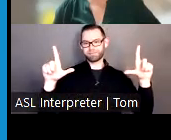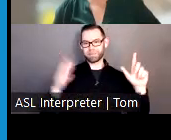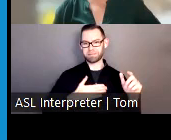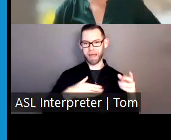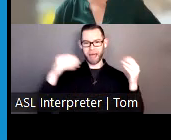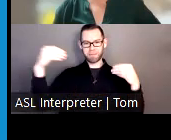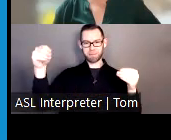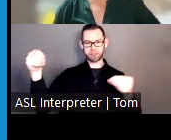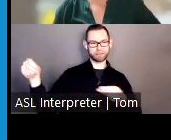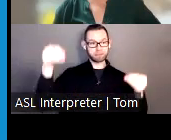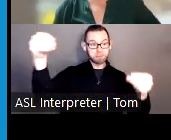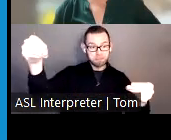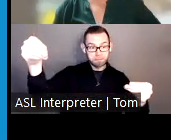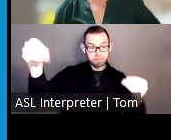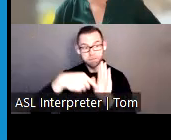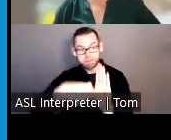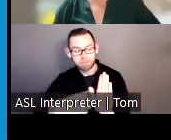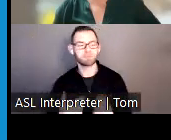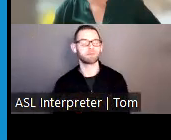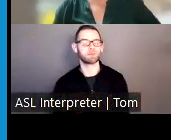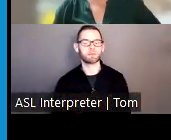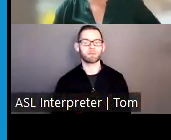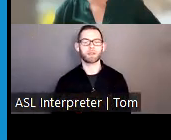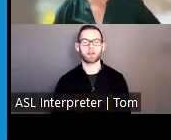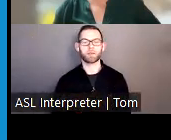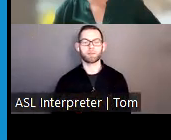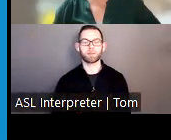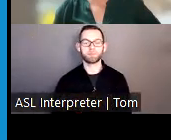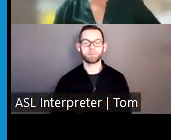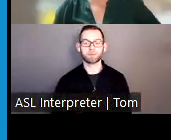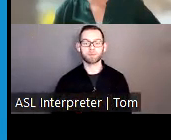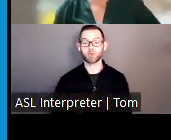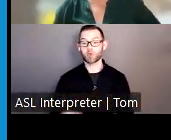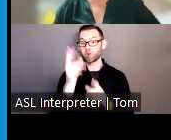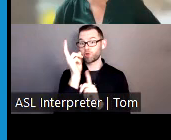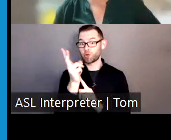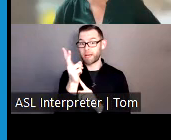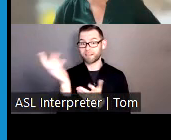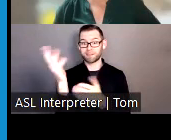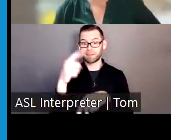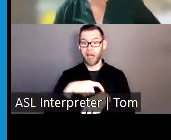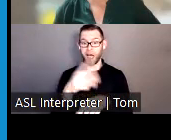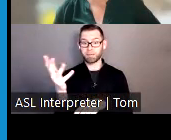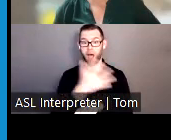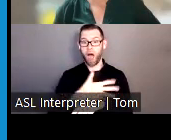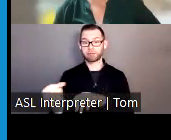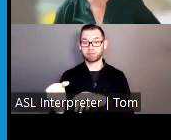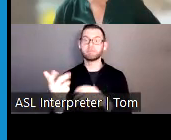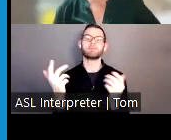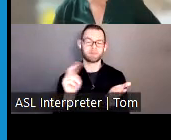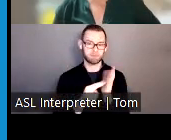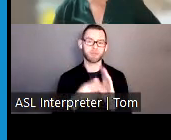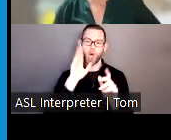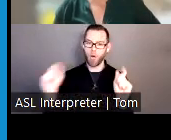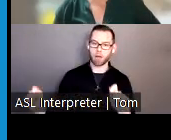And then at the two minutes mark, I will pull up a sign that reads time to let you know that